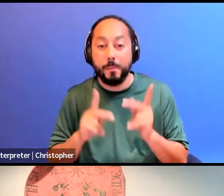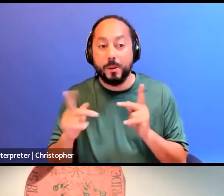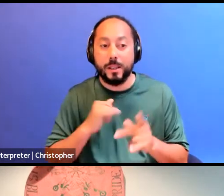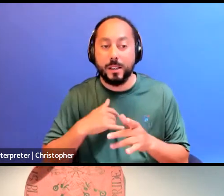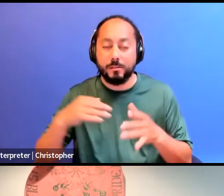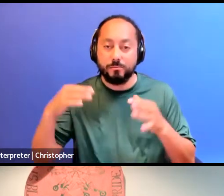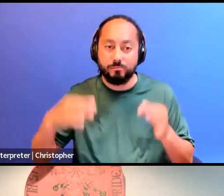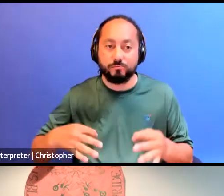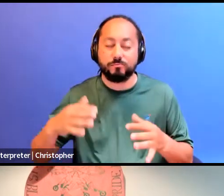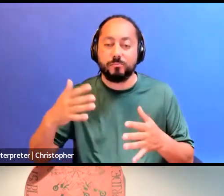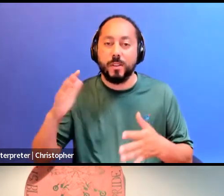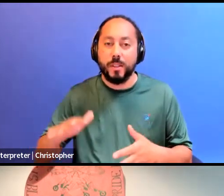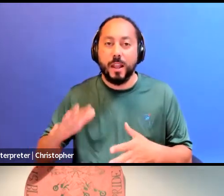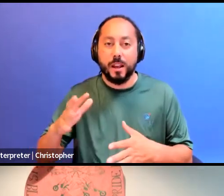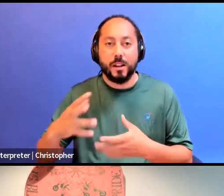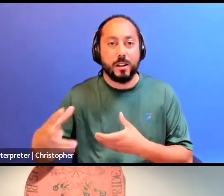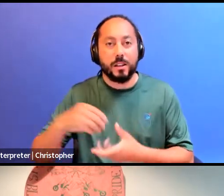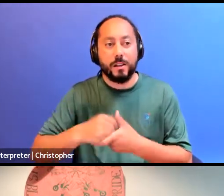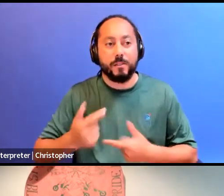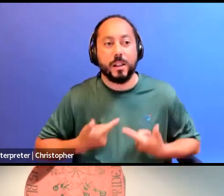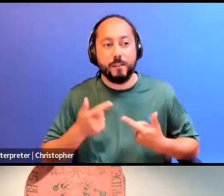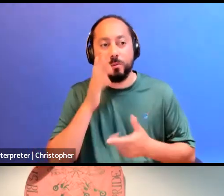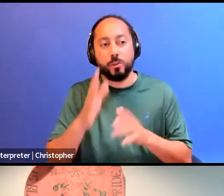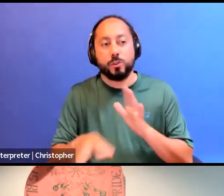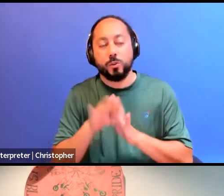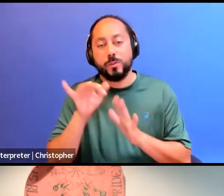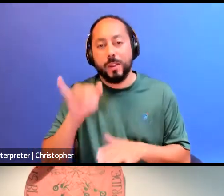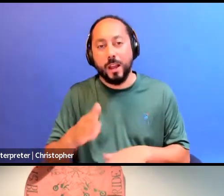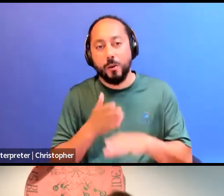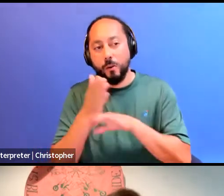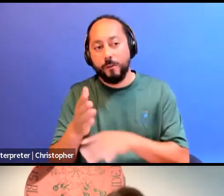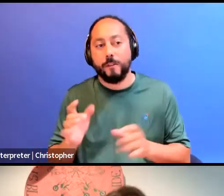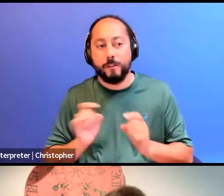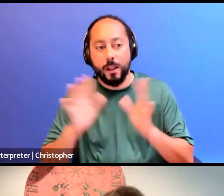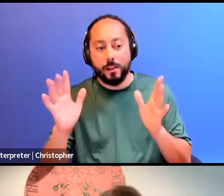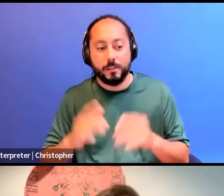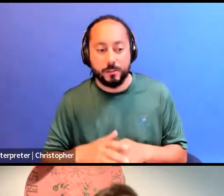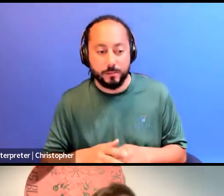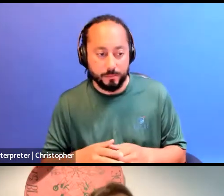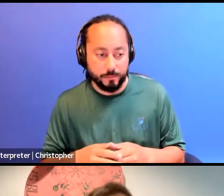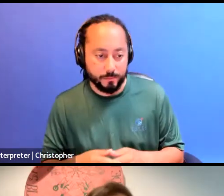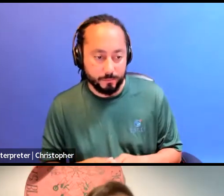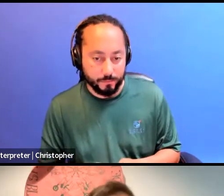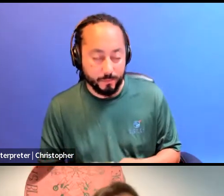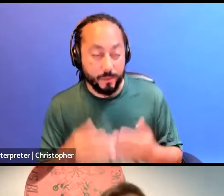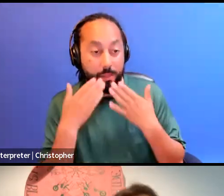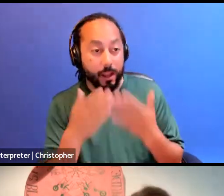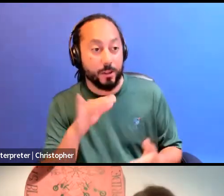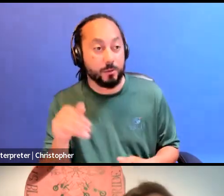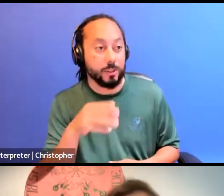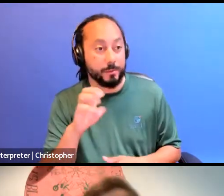We will choose that over violence. Thank you, Jamie. Robin?